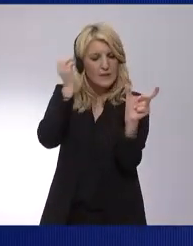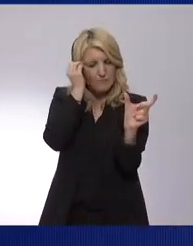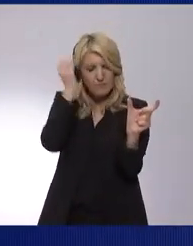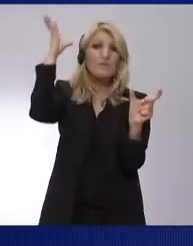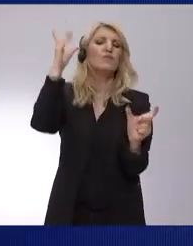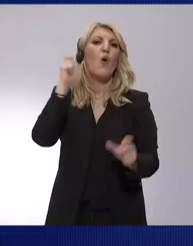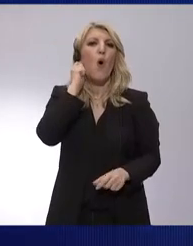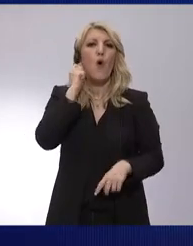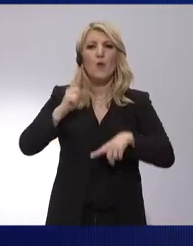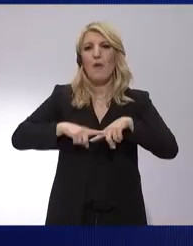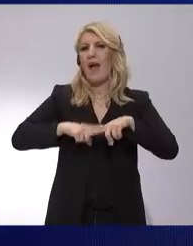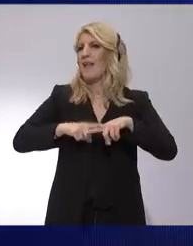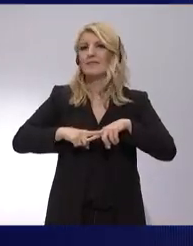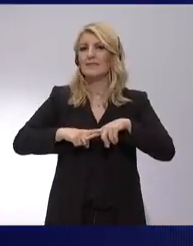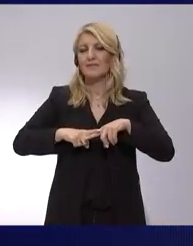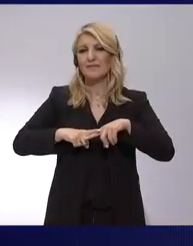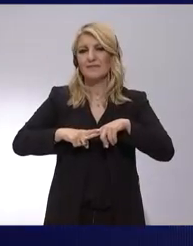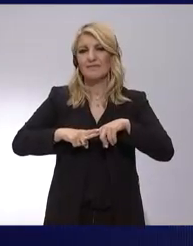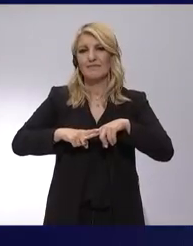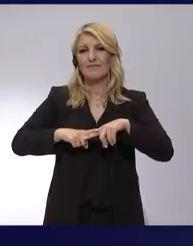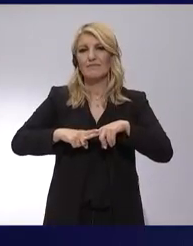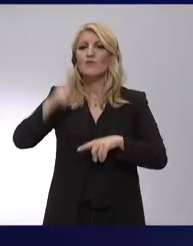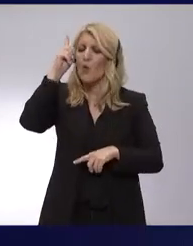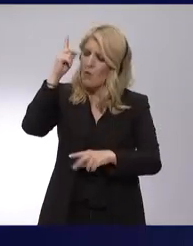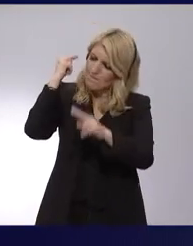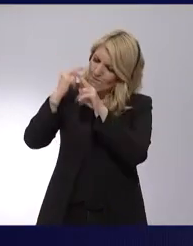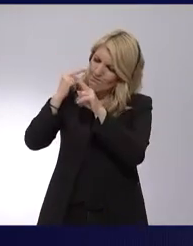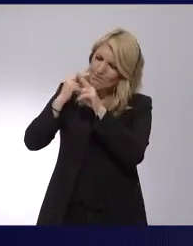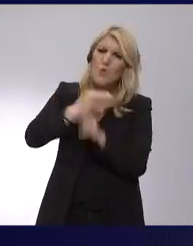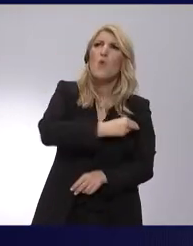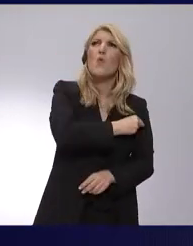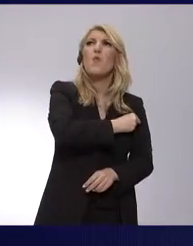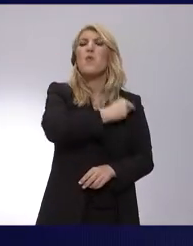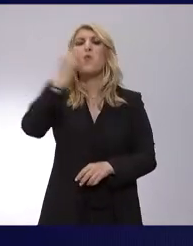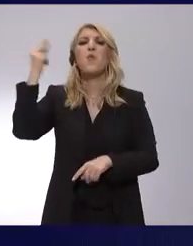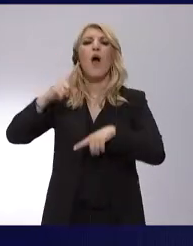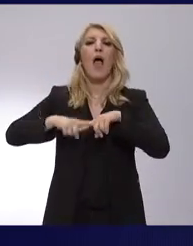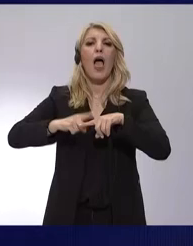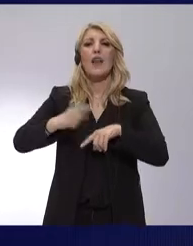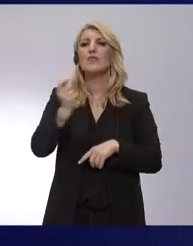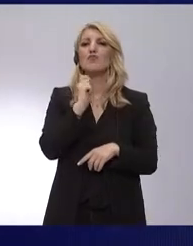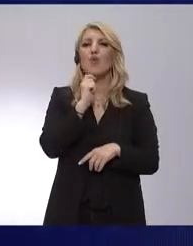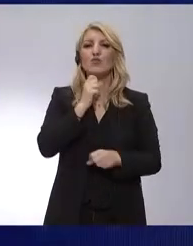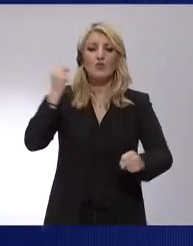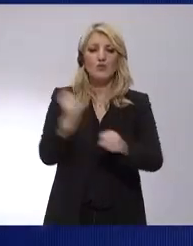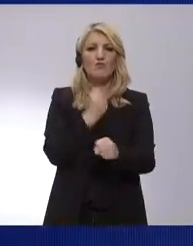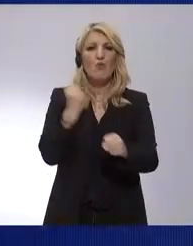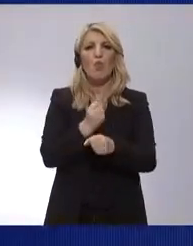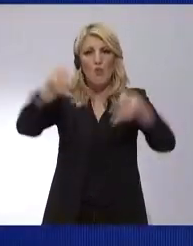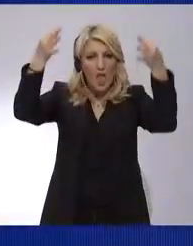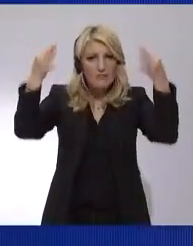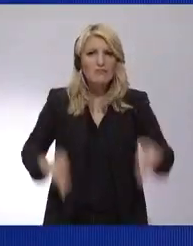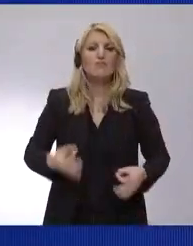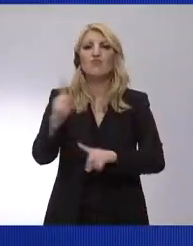Brussels, dear friends, it's a man who is responsible for protecting the European way of life. That's the title of his